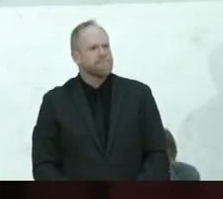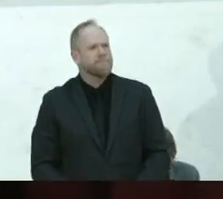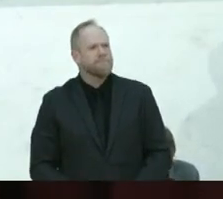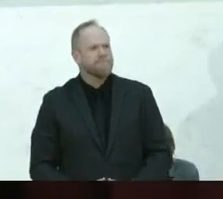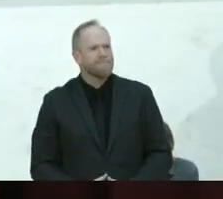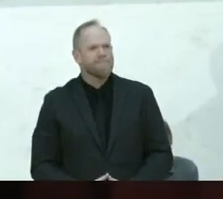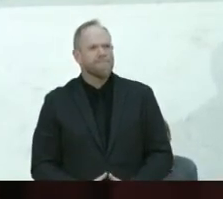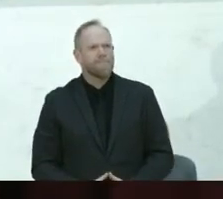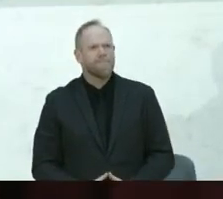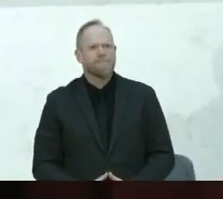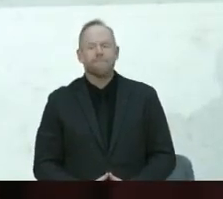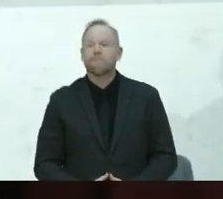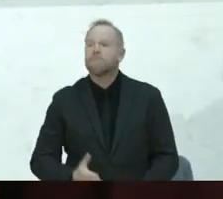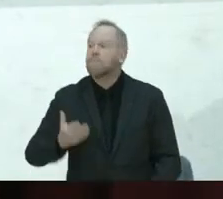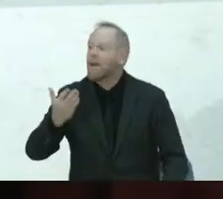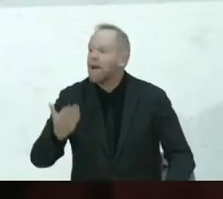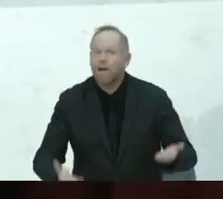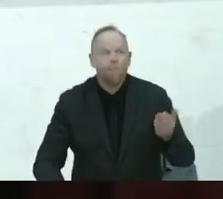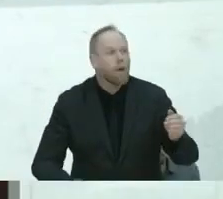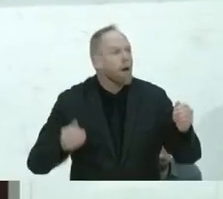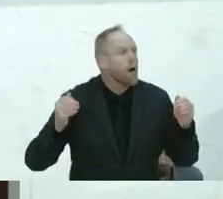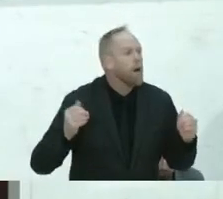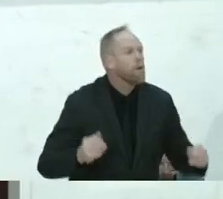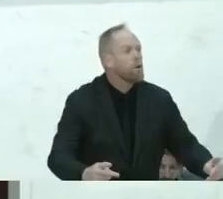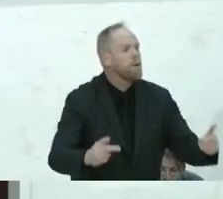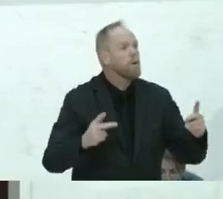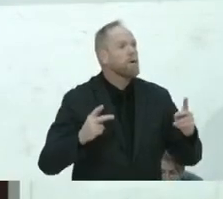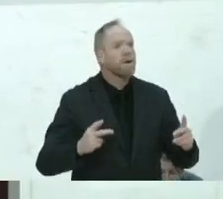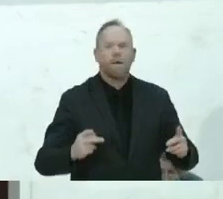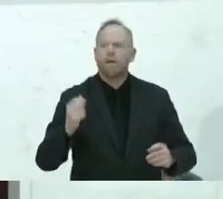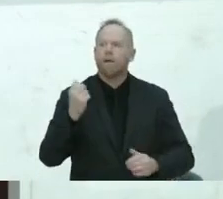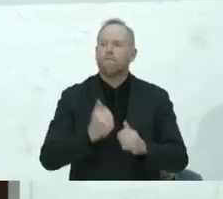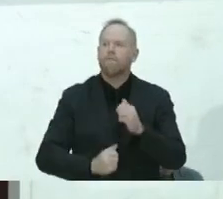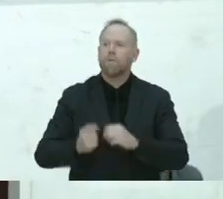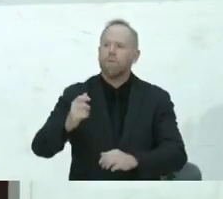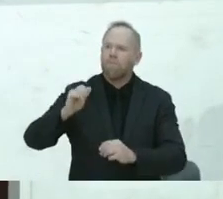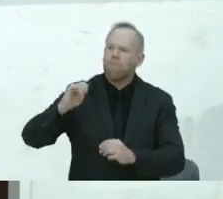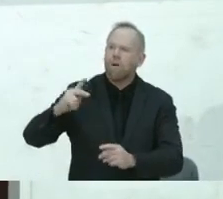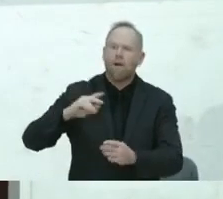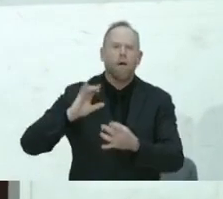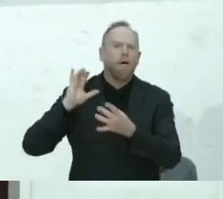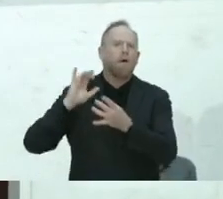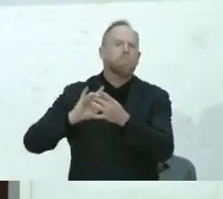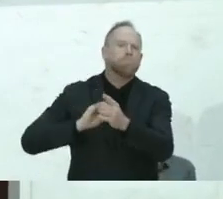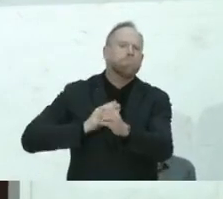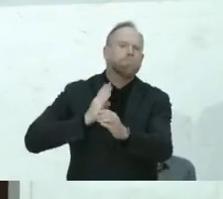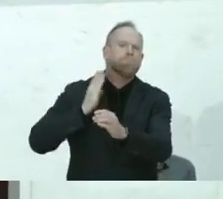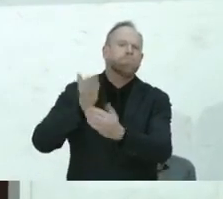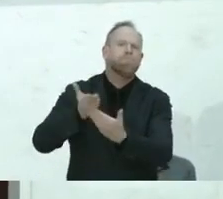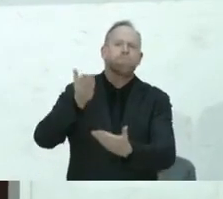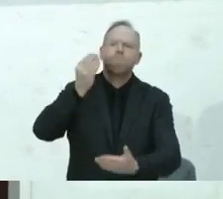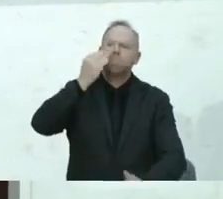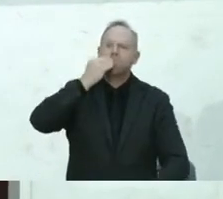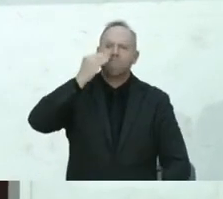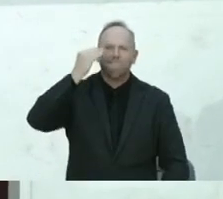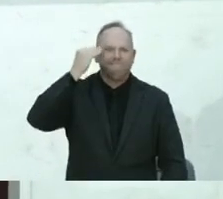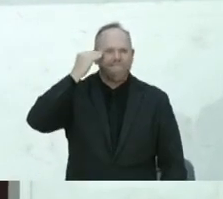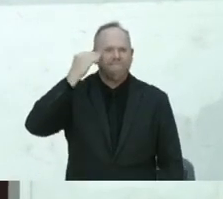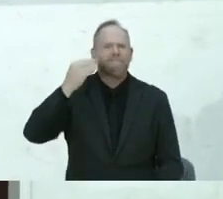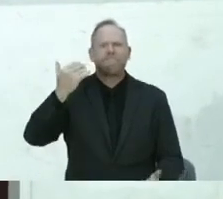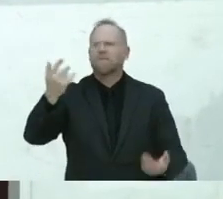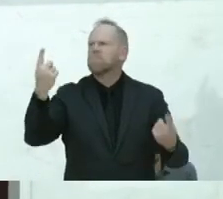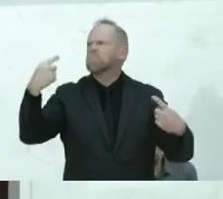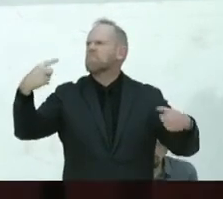baby there's a chance for me to go back now that I have